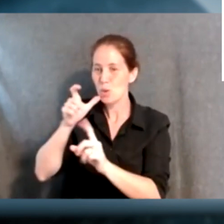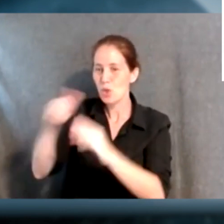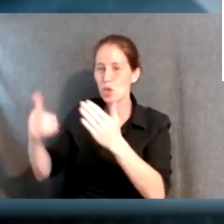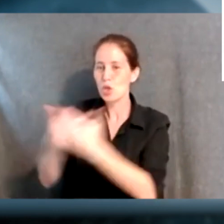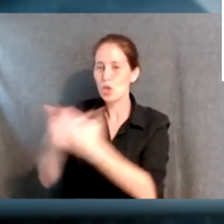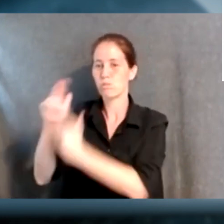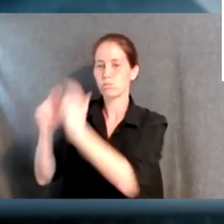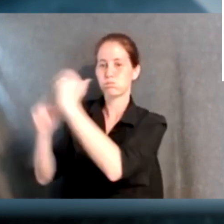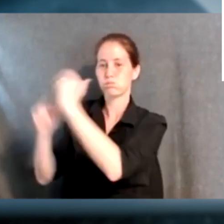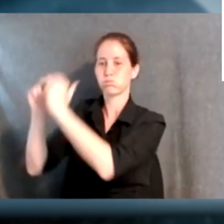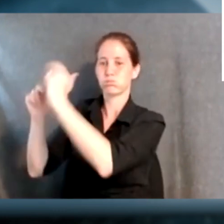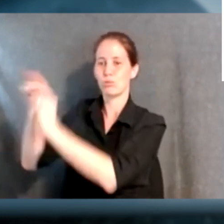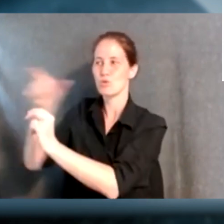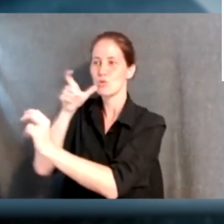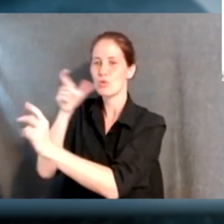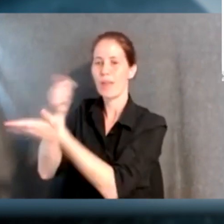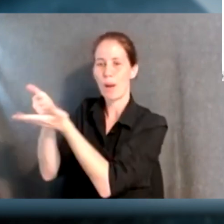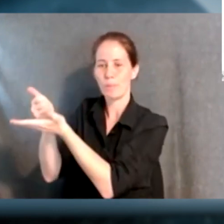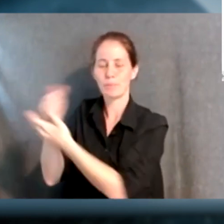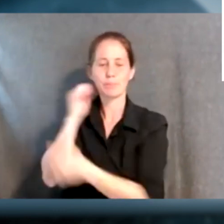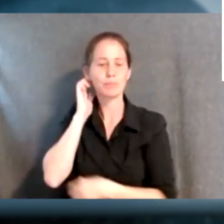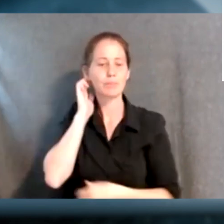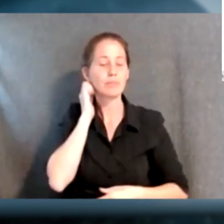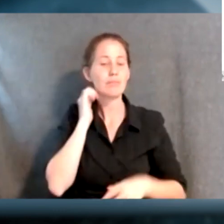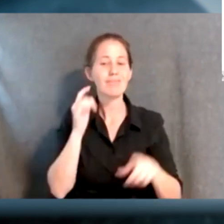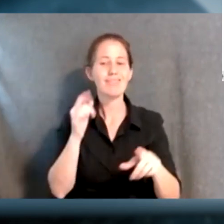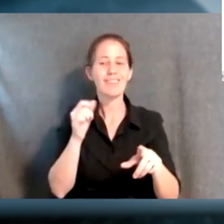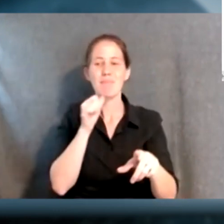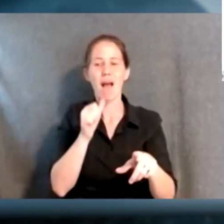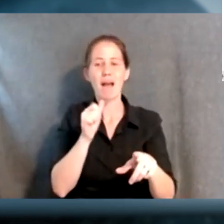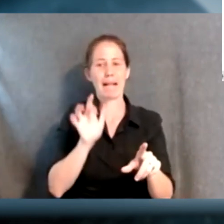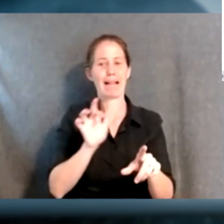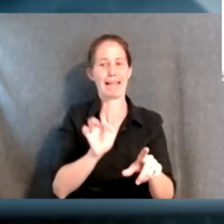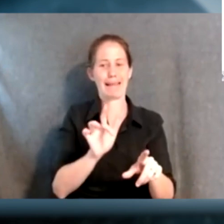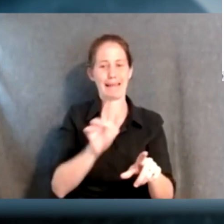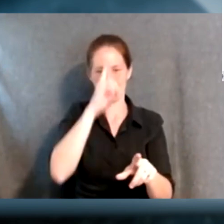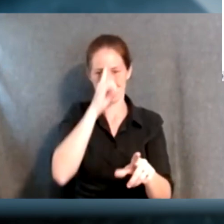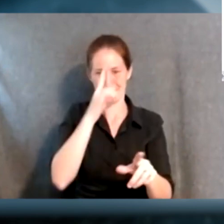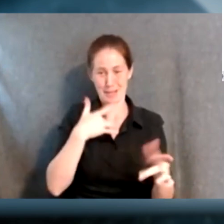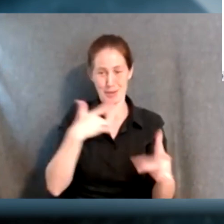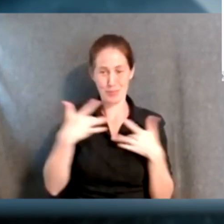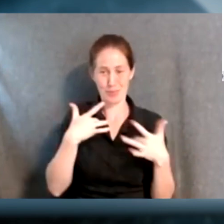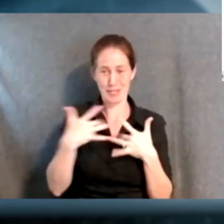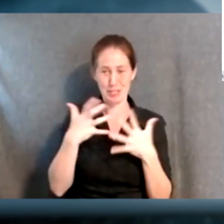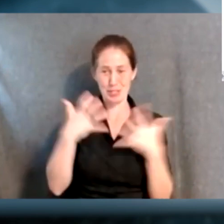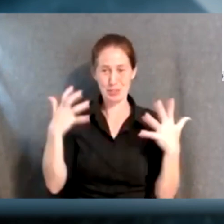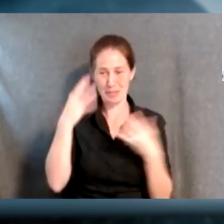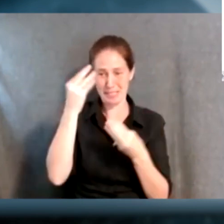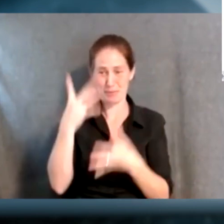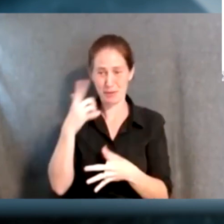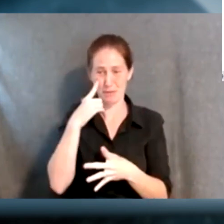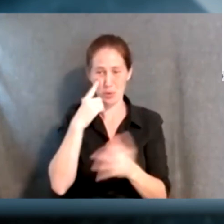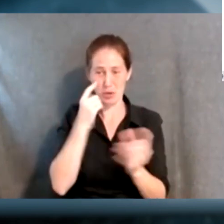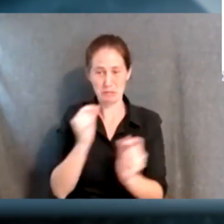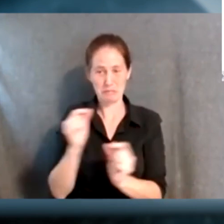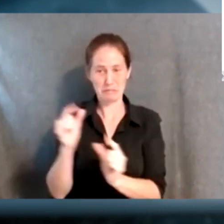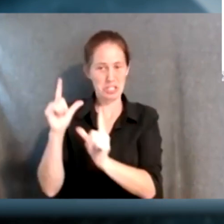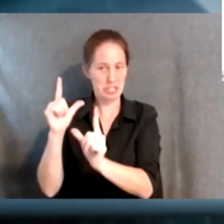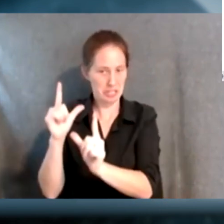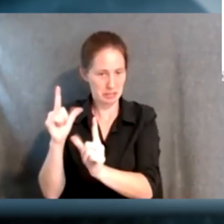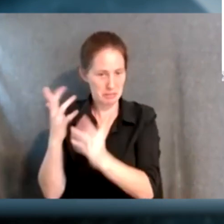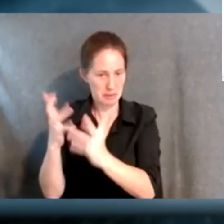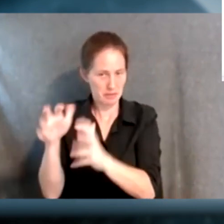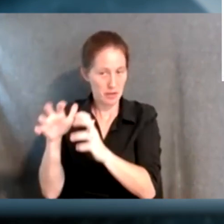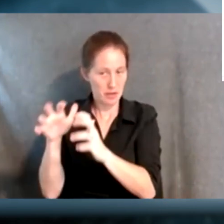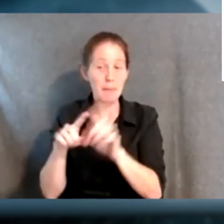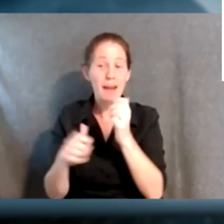do those developments serve? So I won't actually click on this because I'm worried that it's a bit too much data for a screen share,